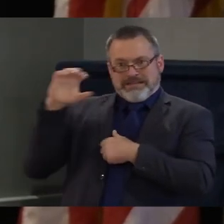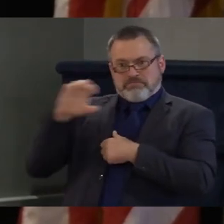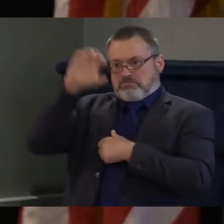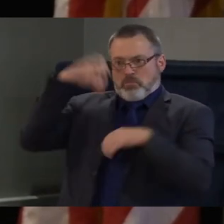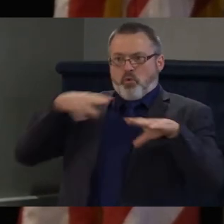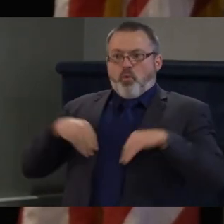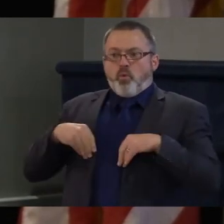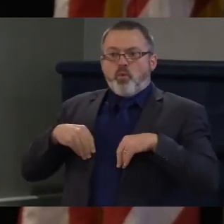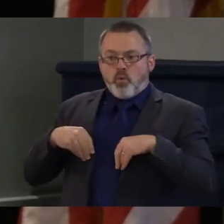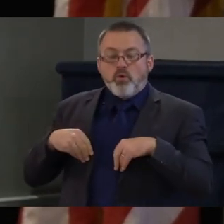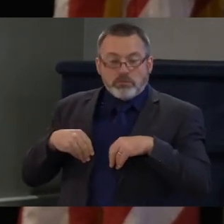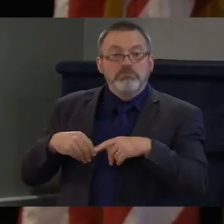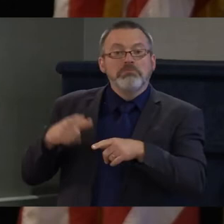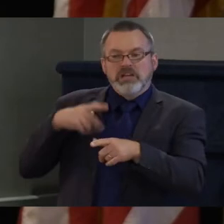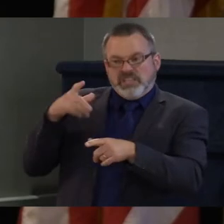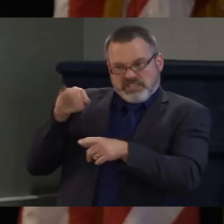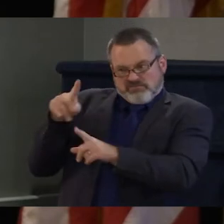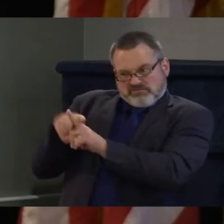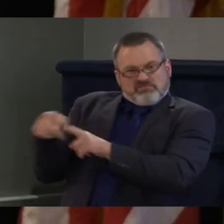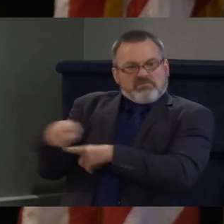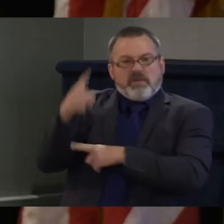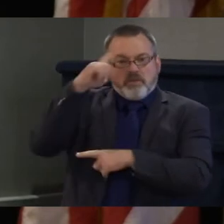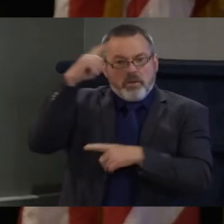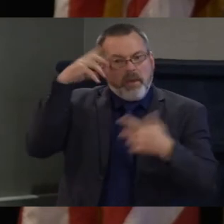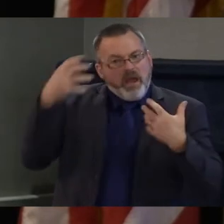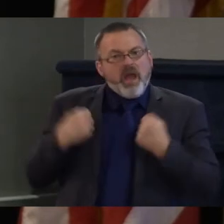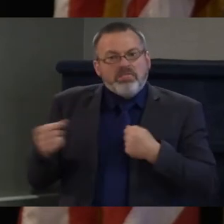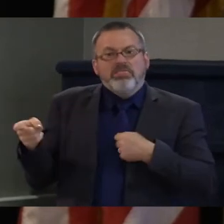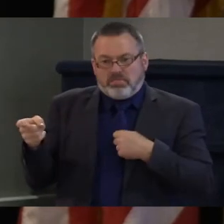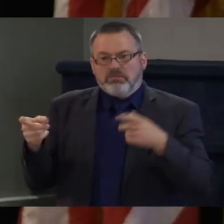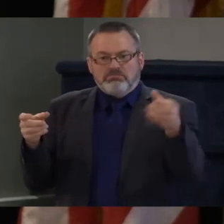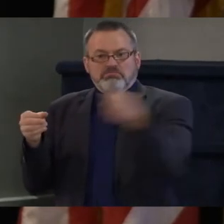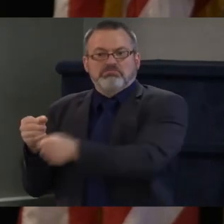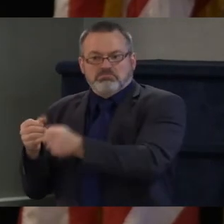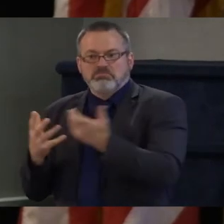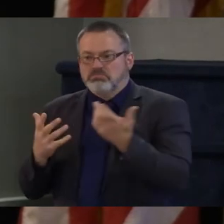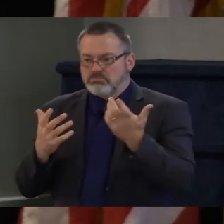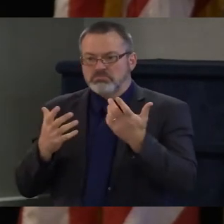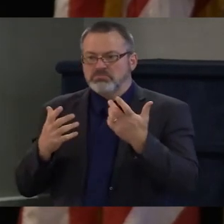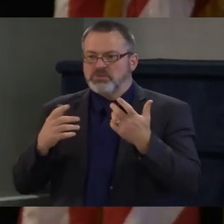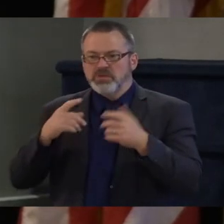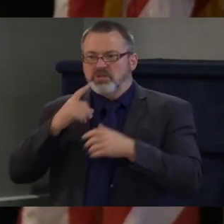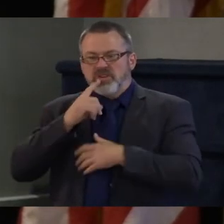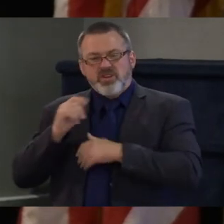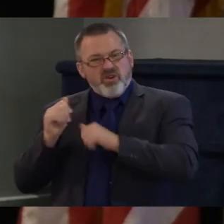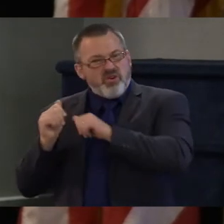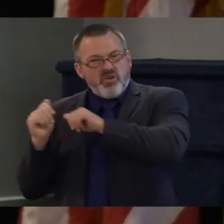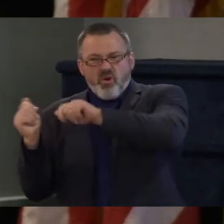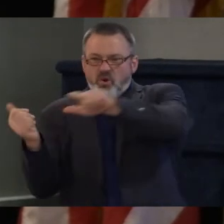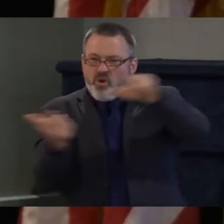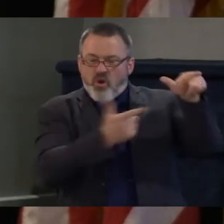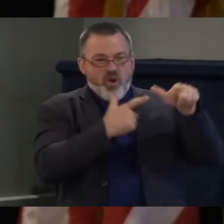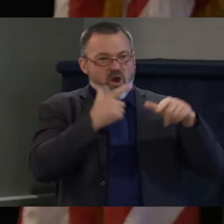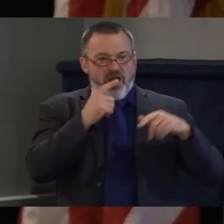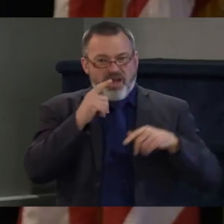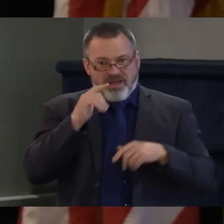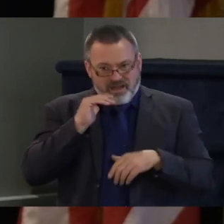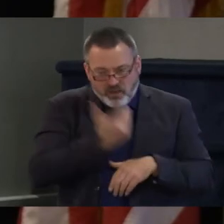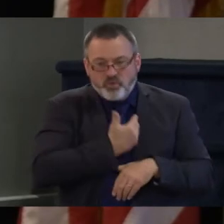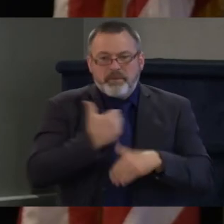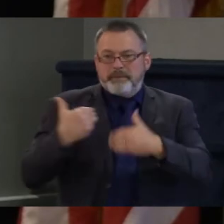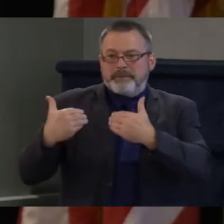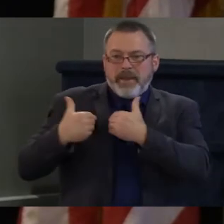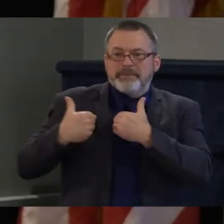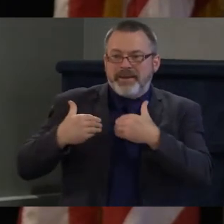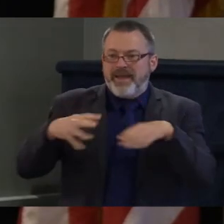or previously incarcerated each of us all of us has a responsibility to not only